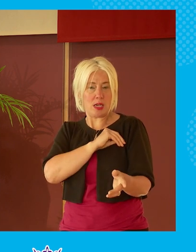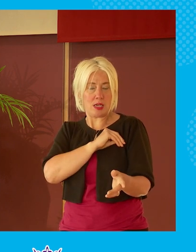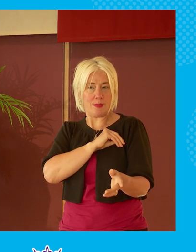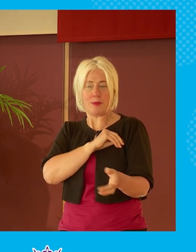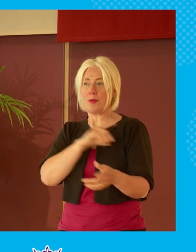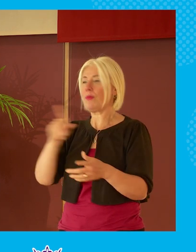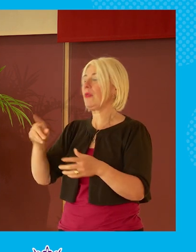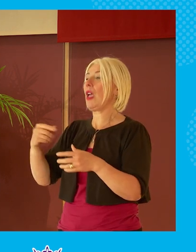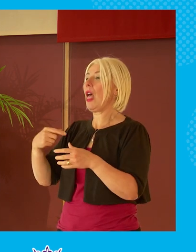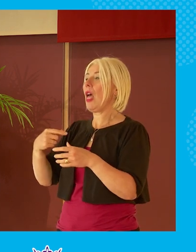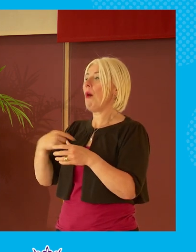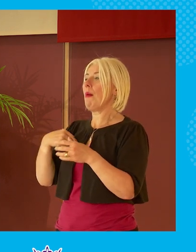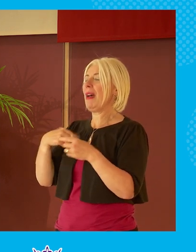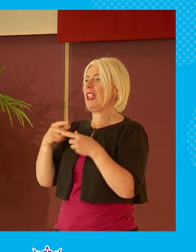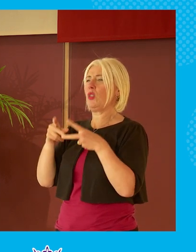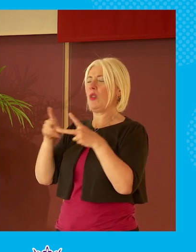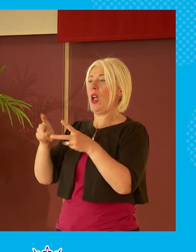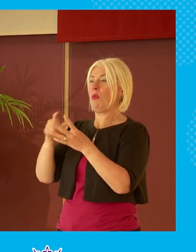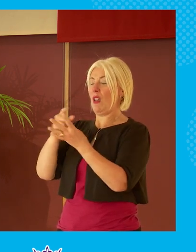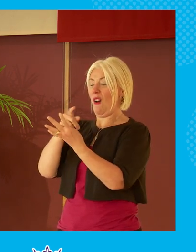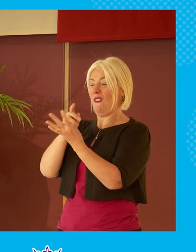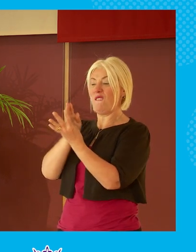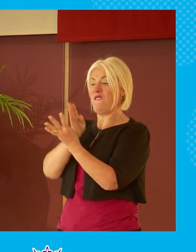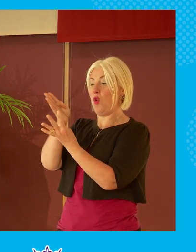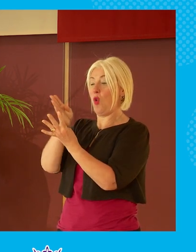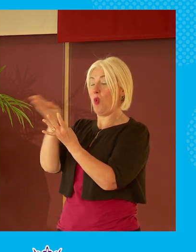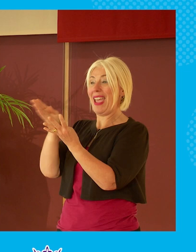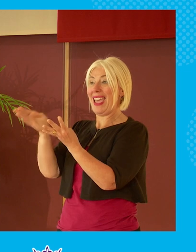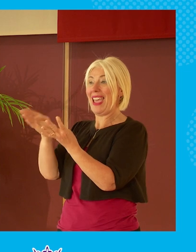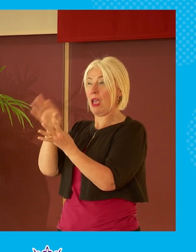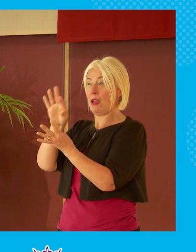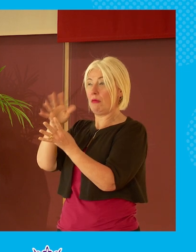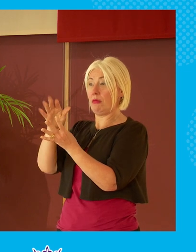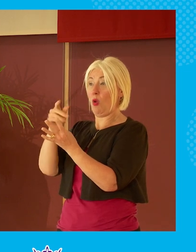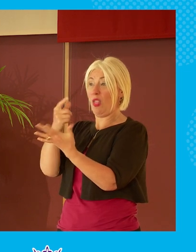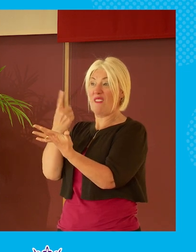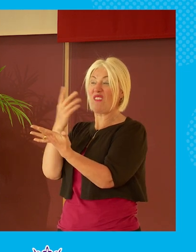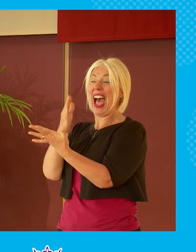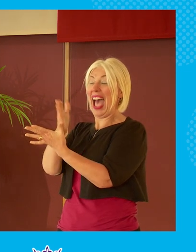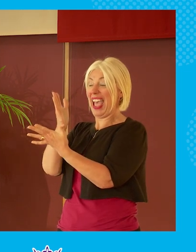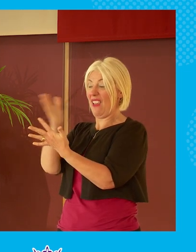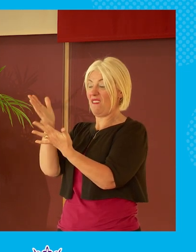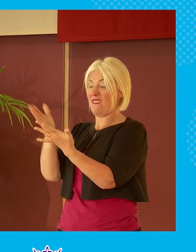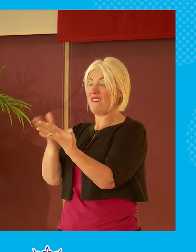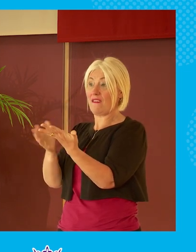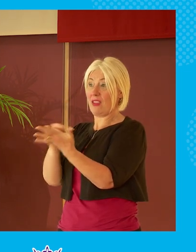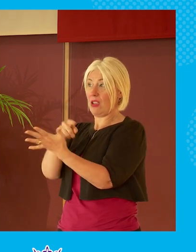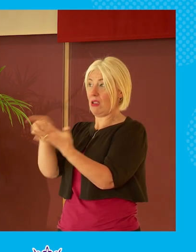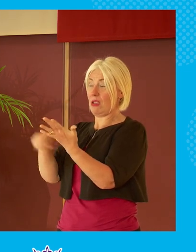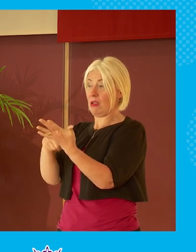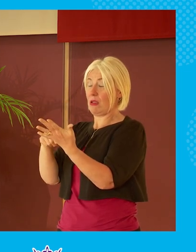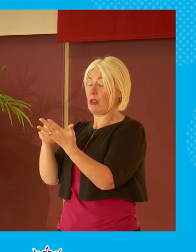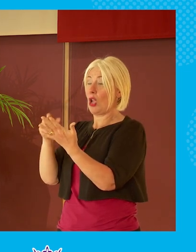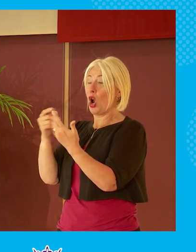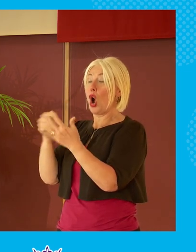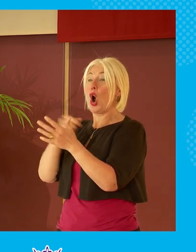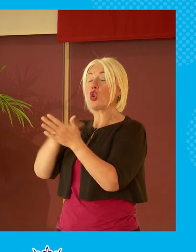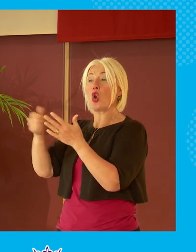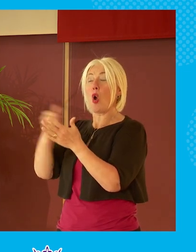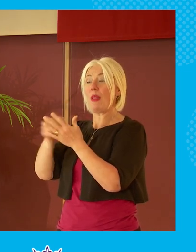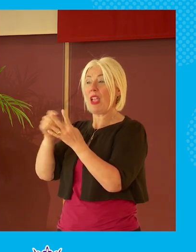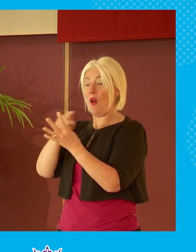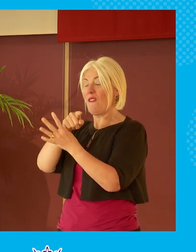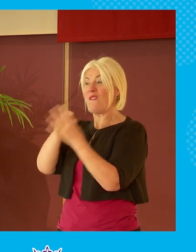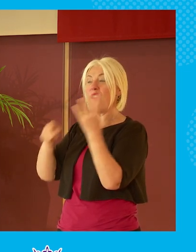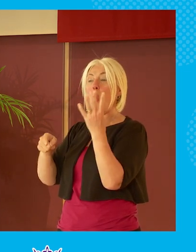is a four-way marginal in fact it was a five-way marginal the only five-way marginal in the uk and it is one that four parties in normal elections get in and